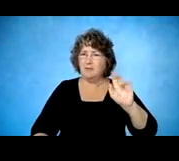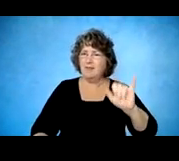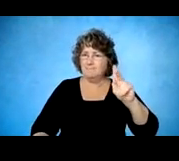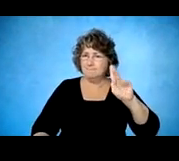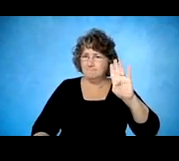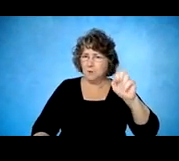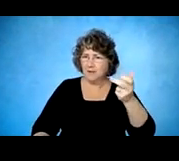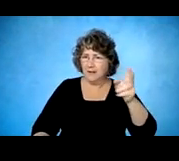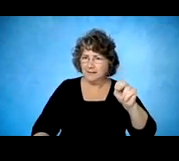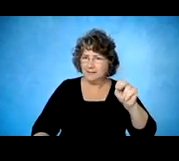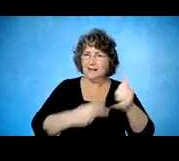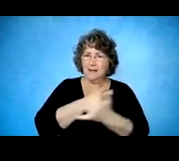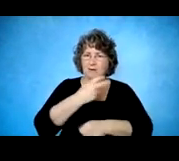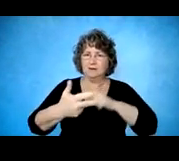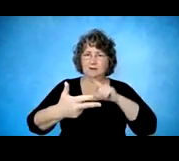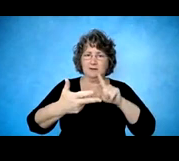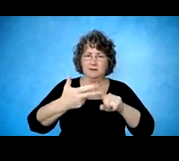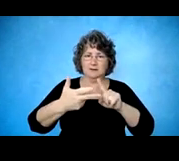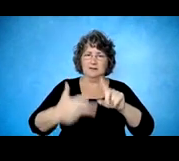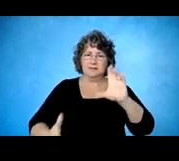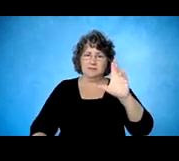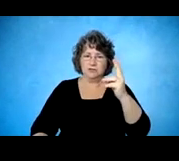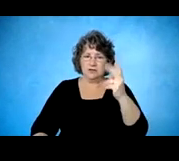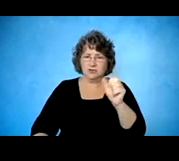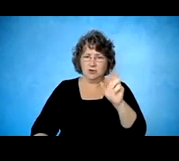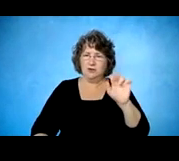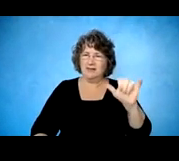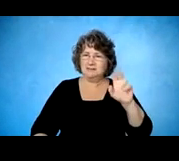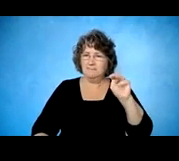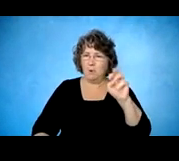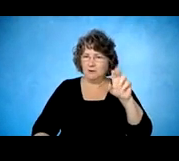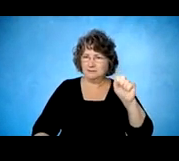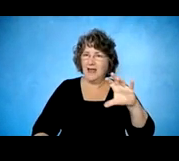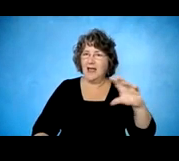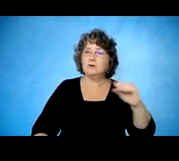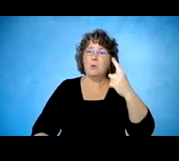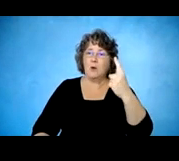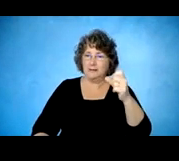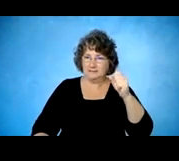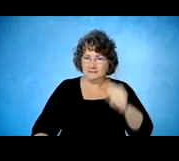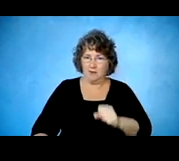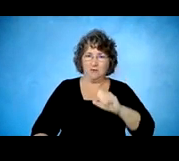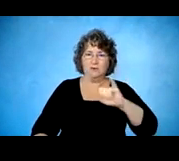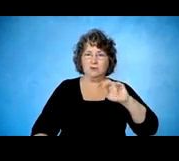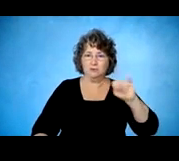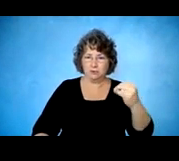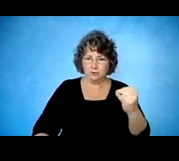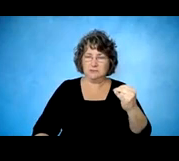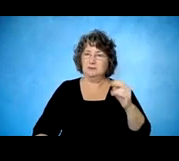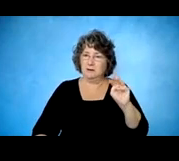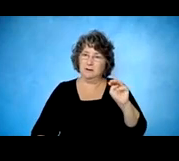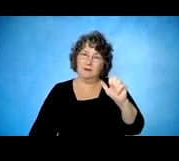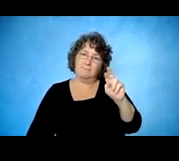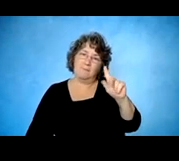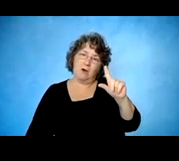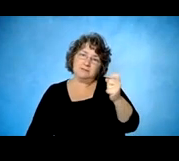County, and the Malton campus, which is in South Jersey. You can see that we have a tremendous amount of beds. So, there's a lot, next slide, there's a lot of